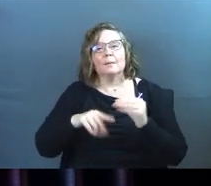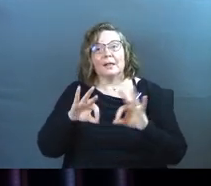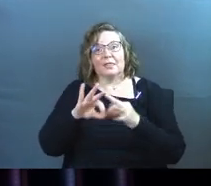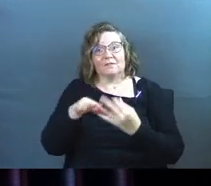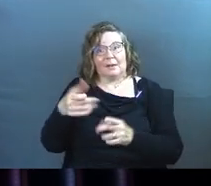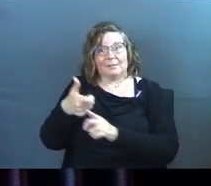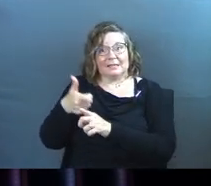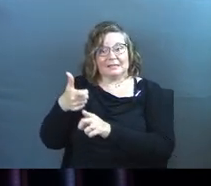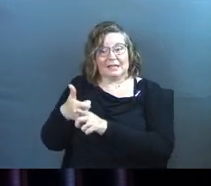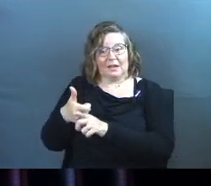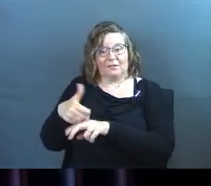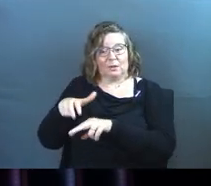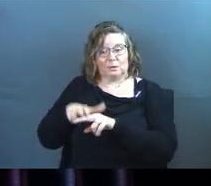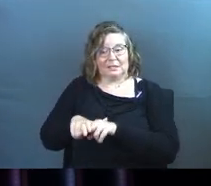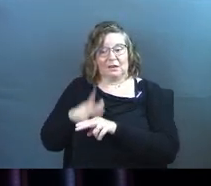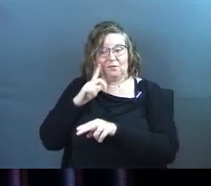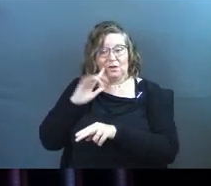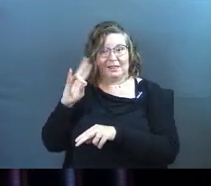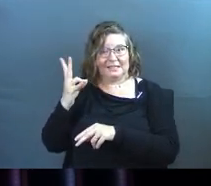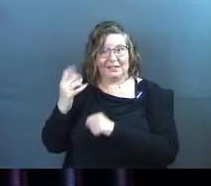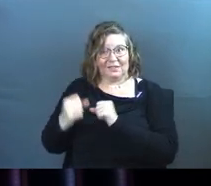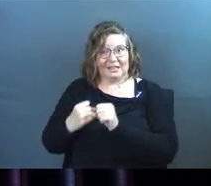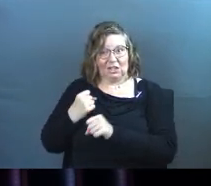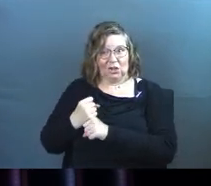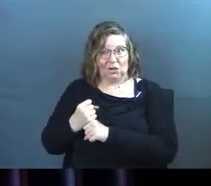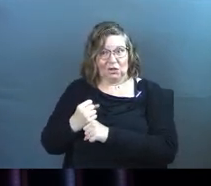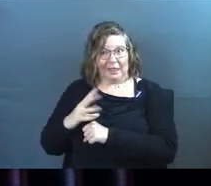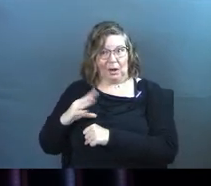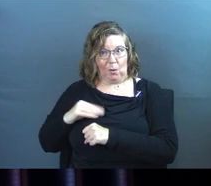family itself that was sitting there for that seventh year?